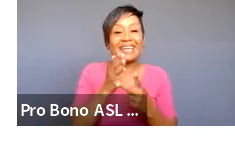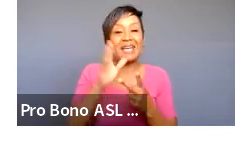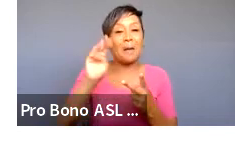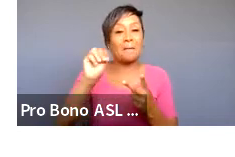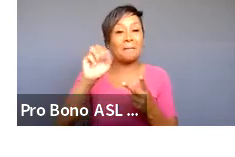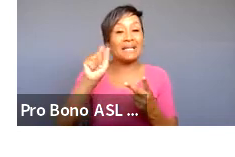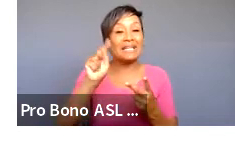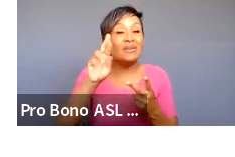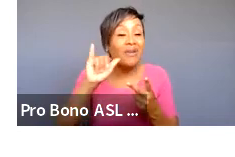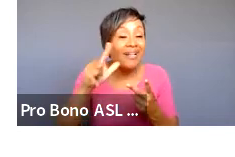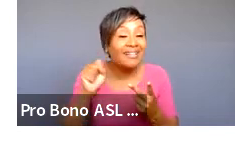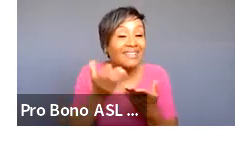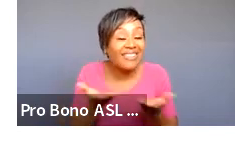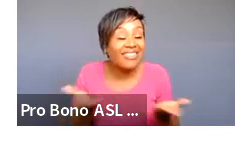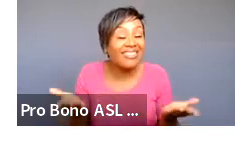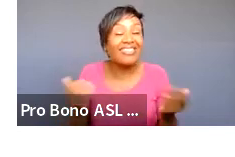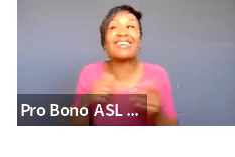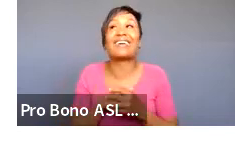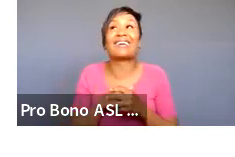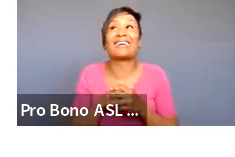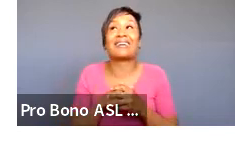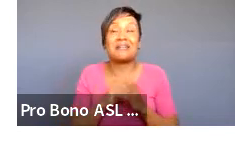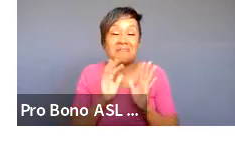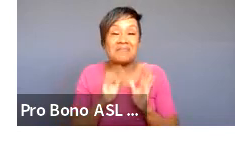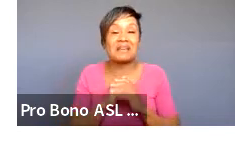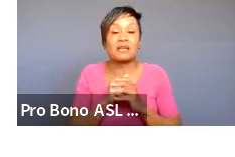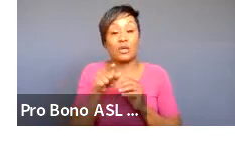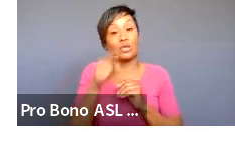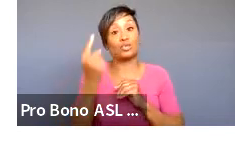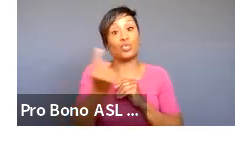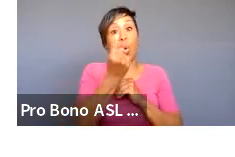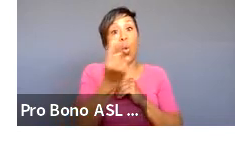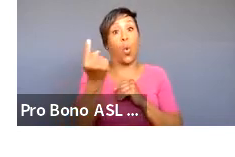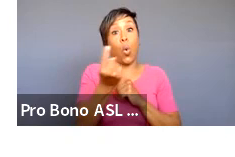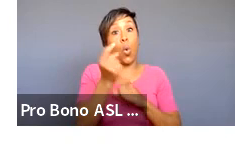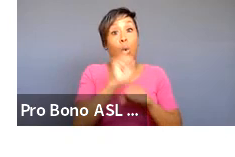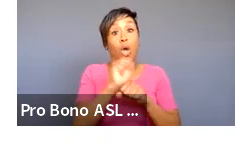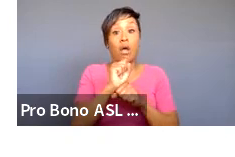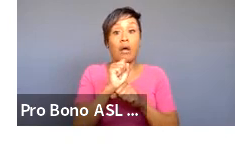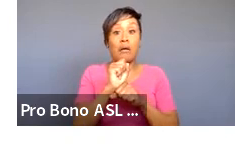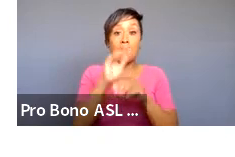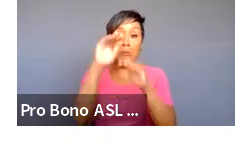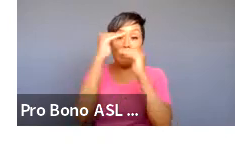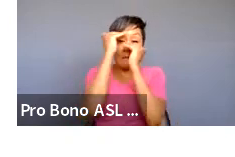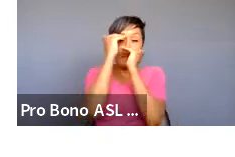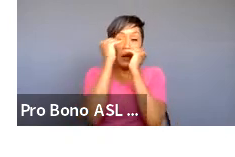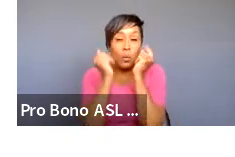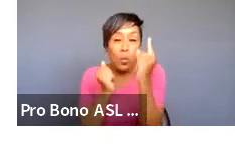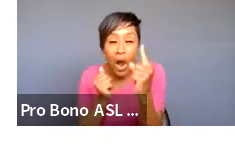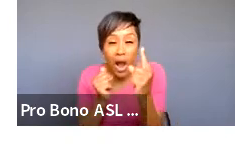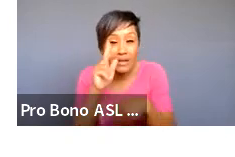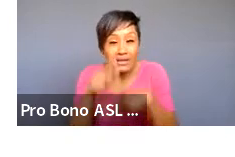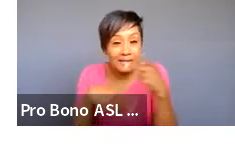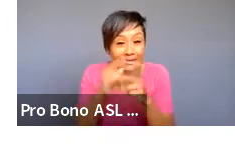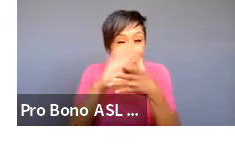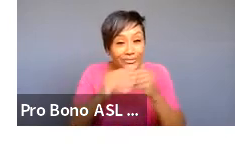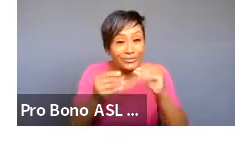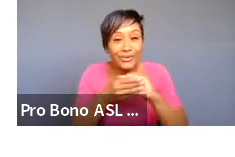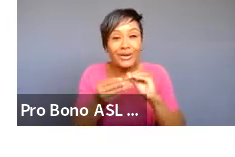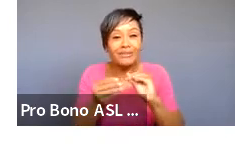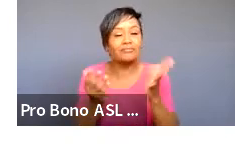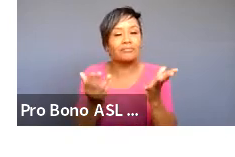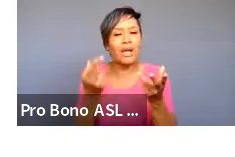work specifically you don't have to be confined to a particular type of story telling how are you telling this story